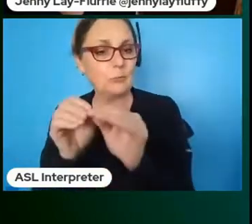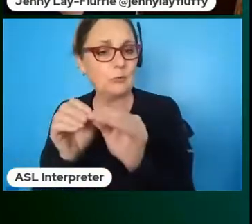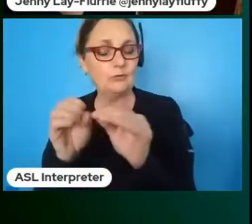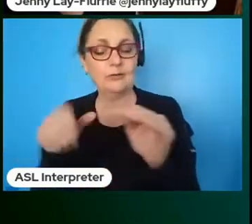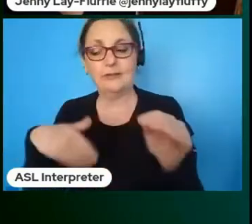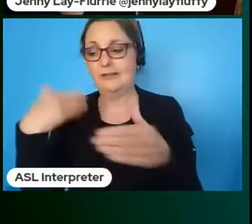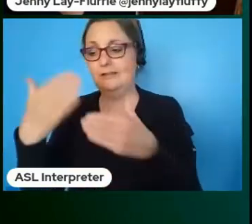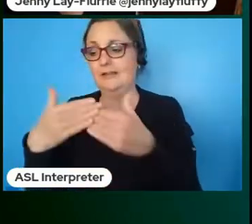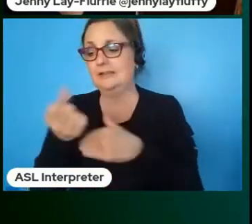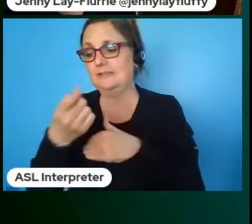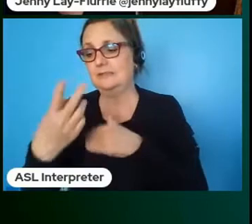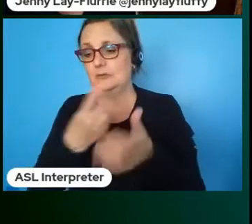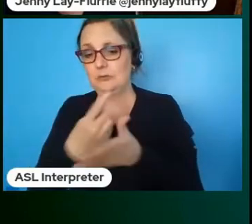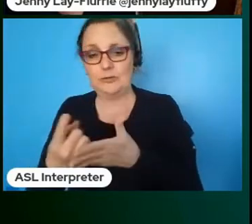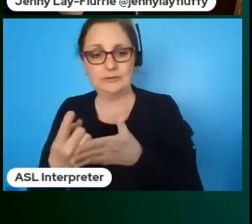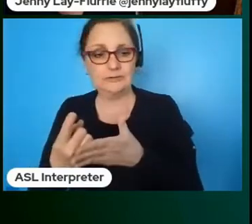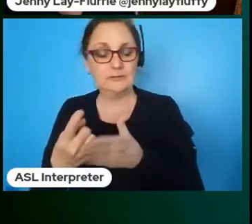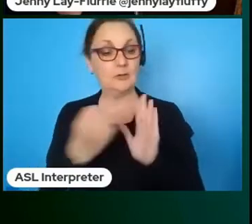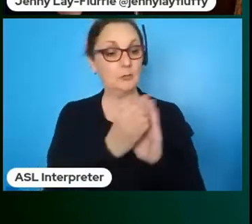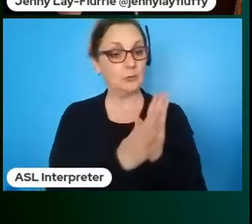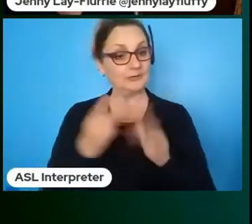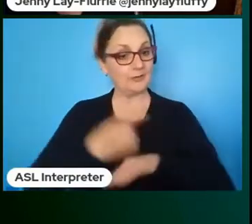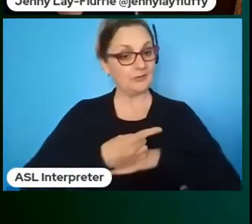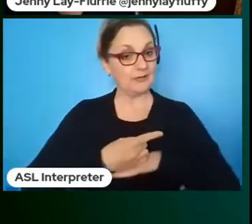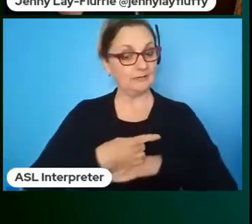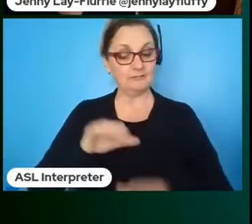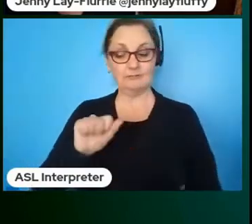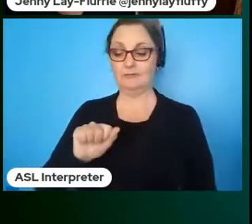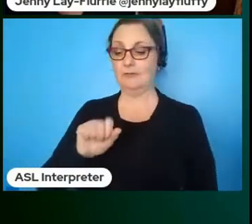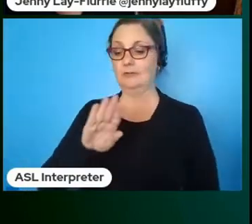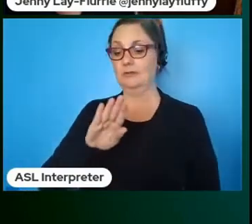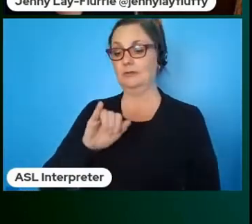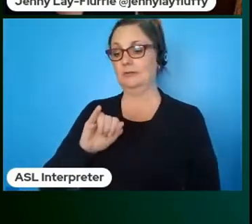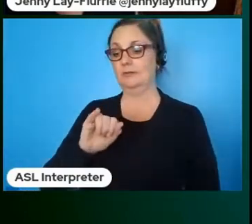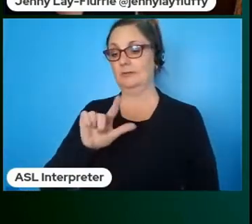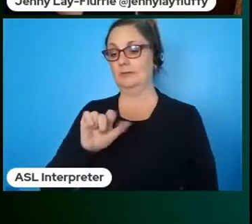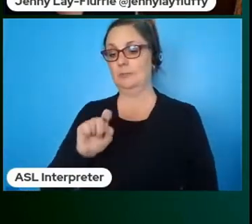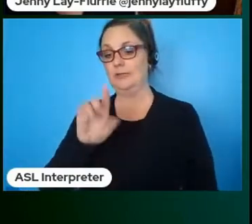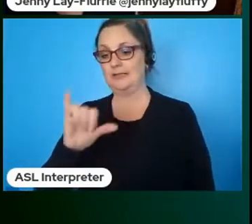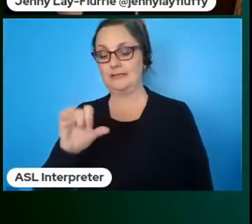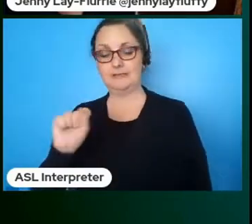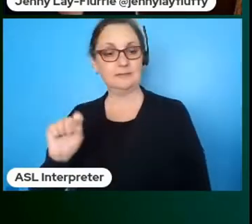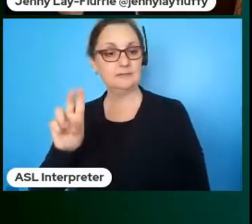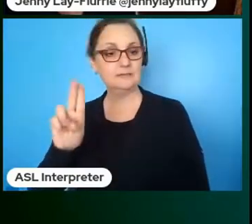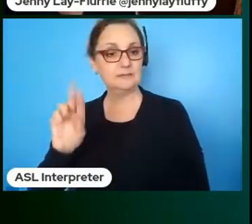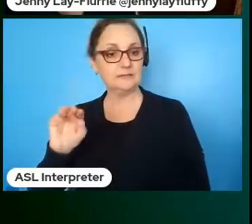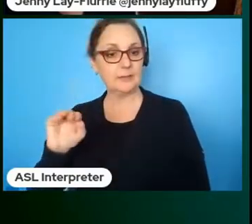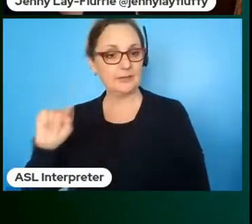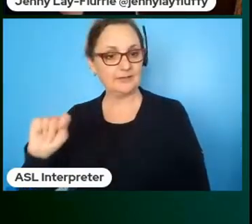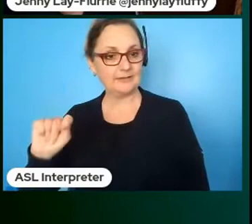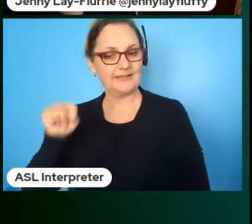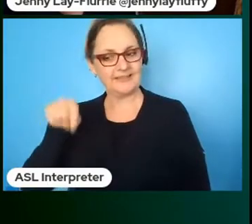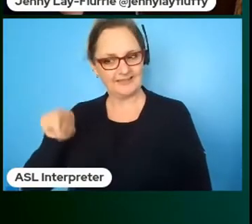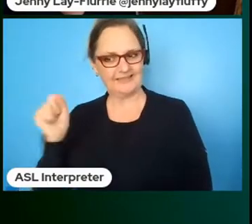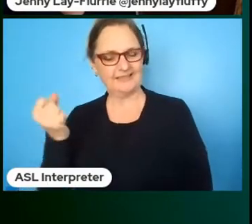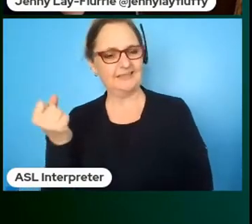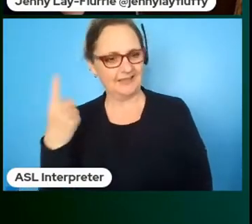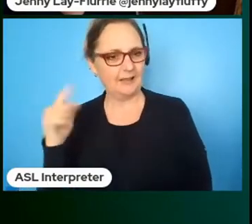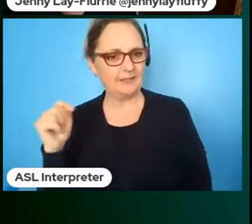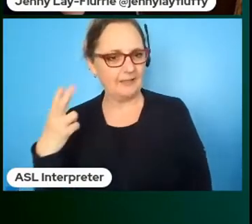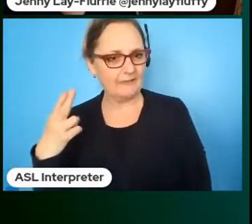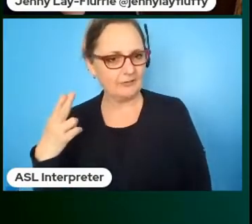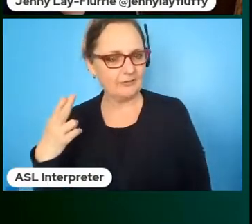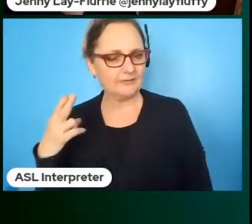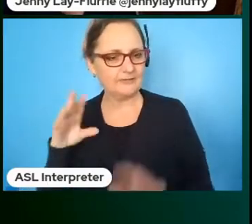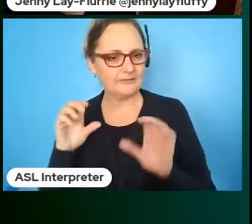weeks one to put on your calendar is the ability summit this is the 11th ability summit it's an annual conference that we run uh